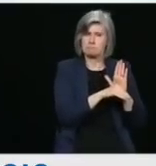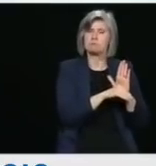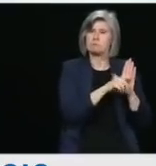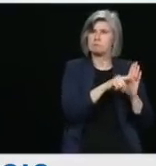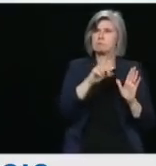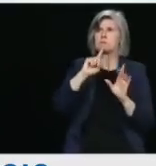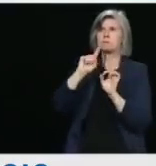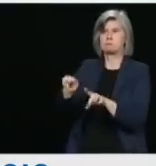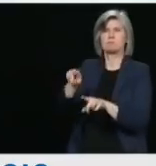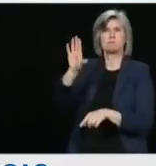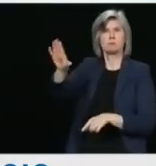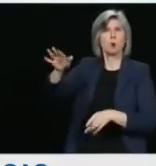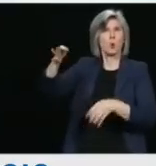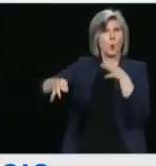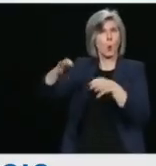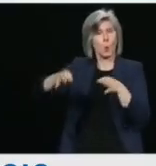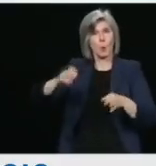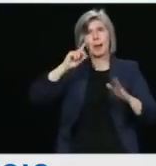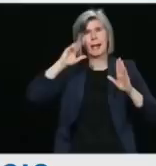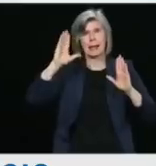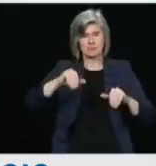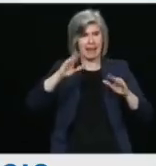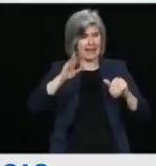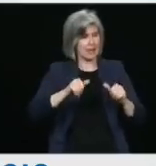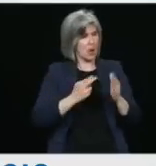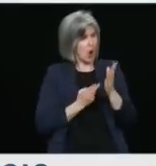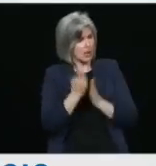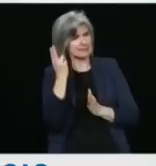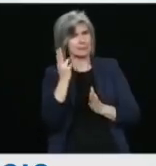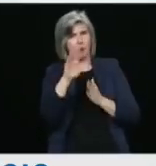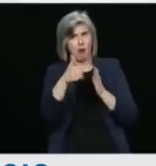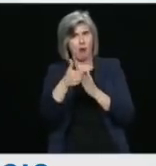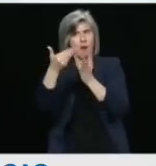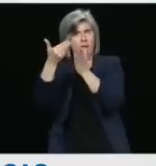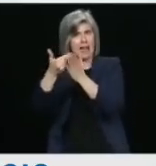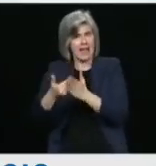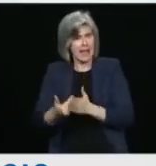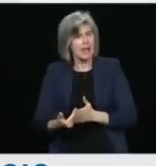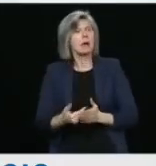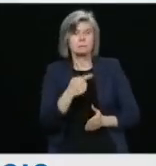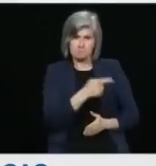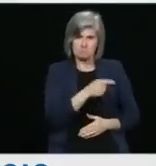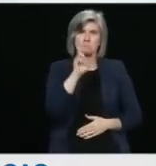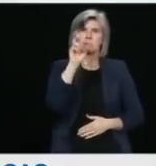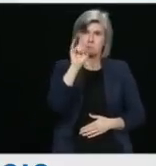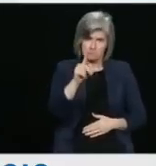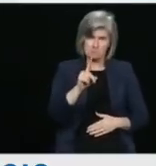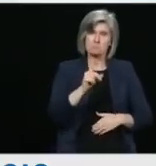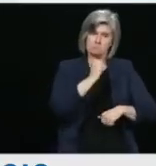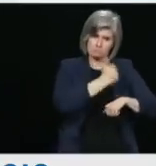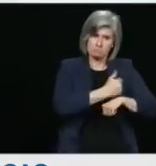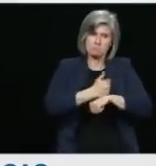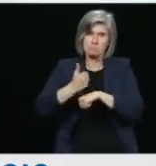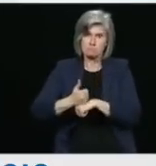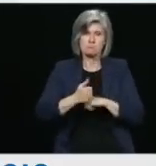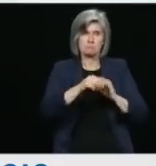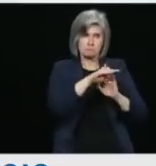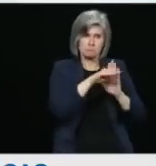A number of very significant steps have been taken. And I believe that responsibility for the